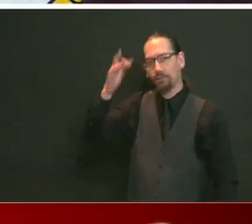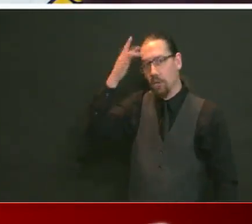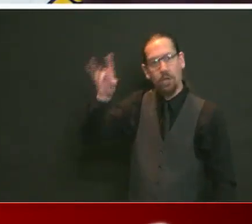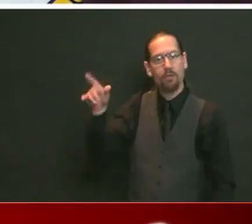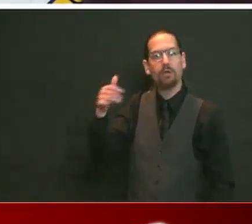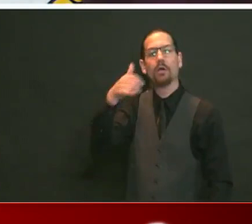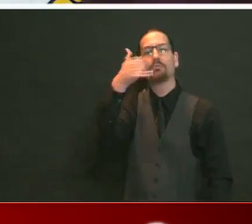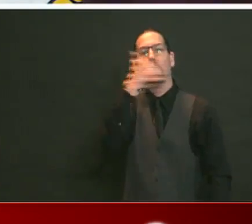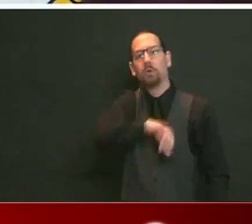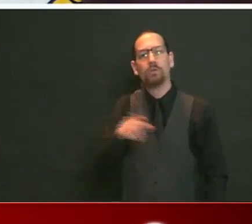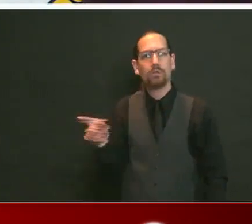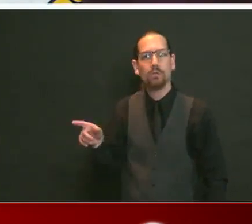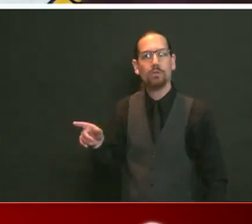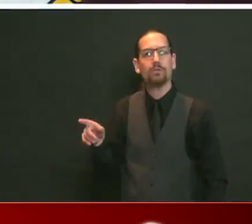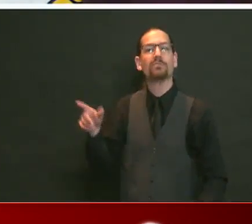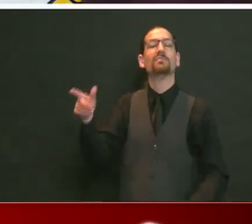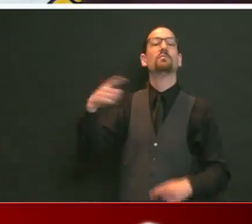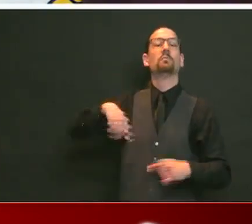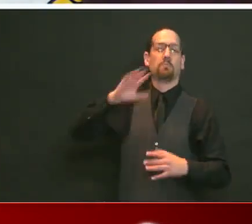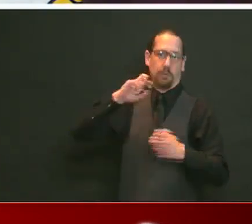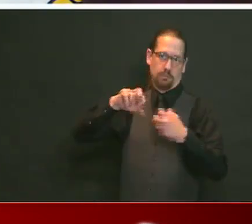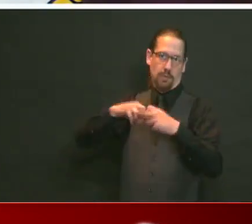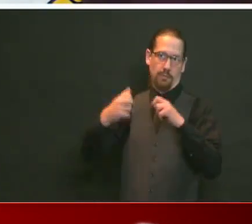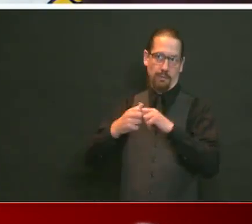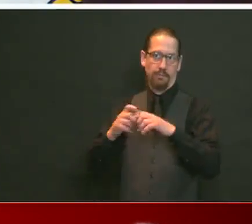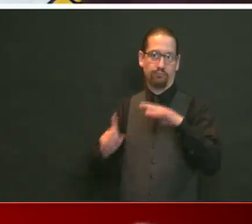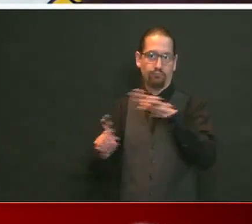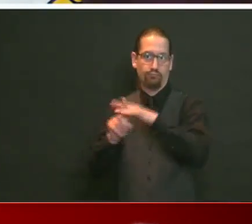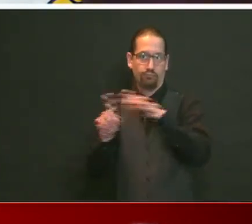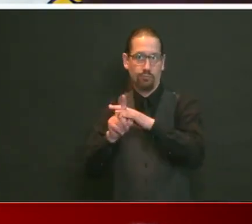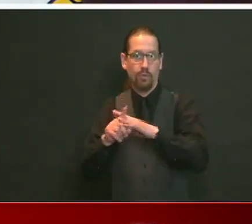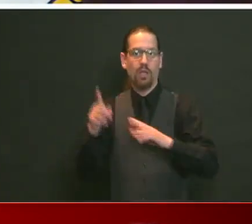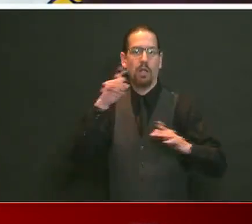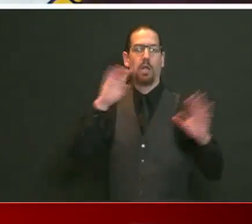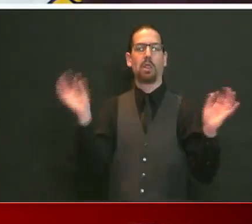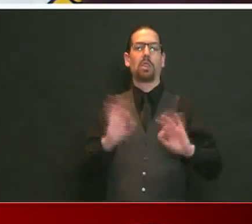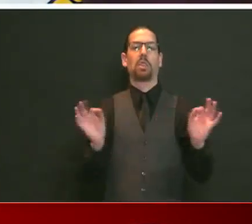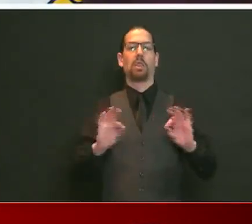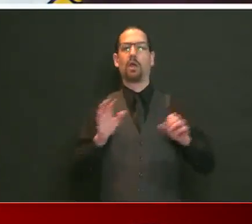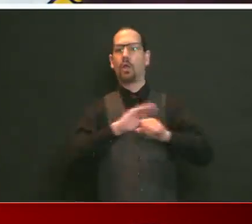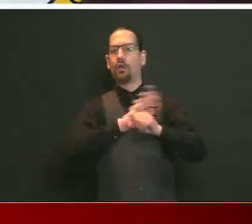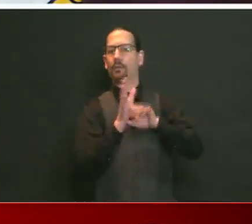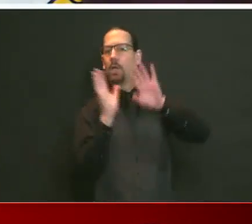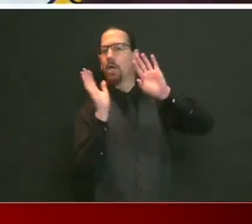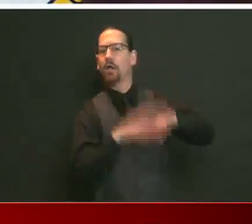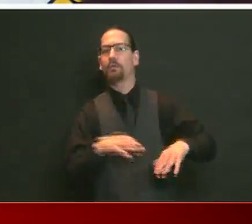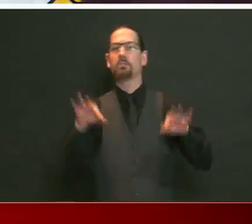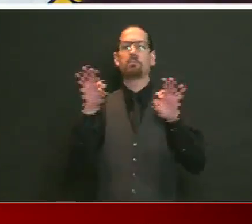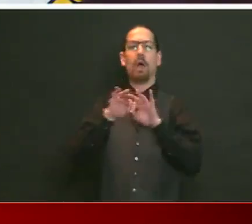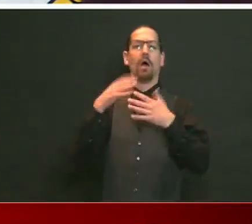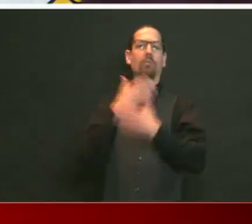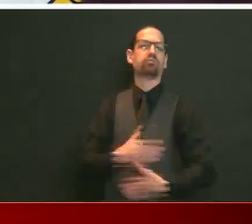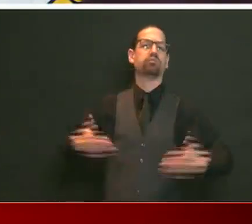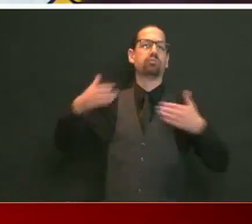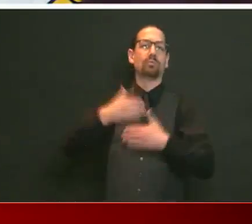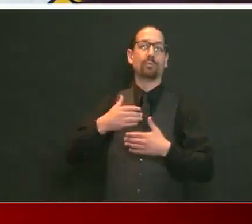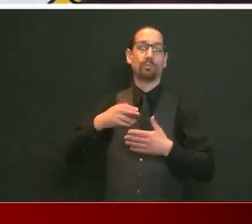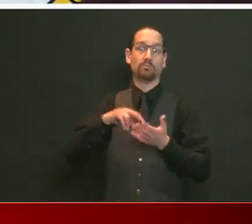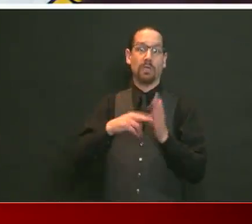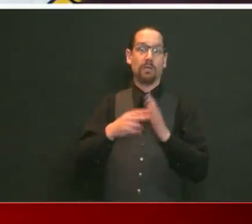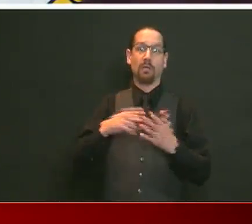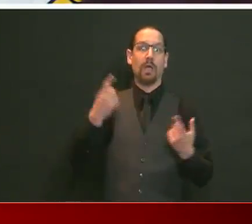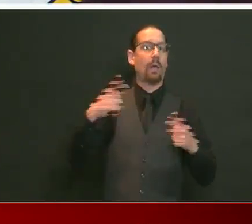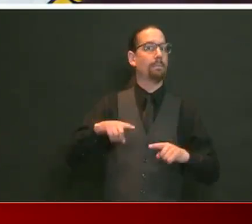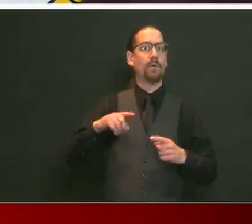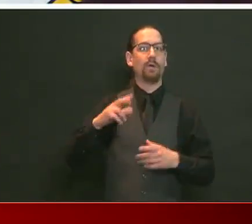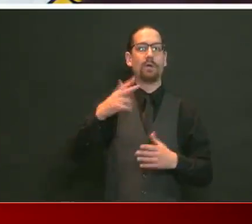It won't happen now. You'll have a good time now. And then three weeks from now, a lot of people will get sick. You don't have to be a rocket... Look at what's happening in